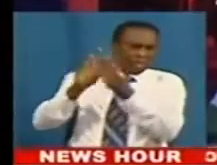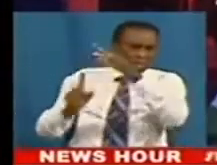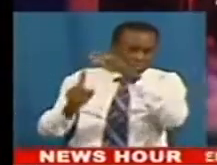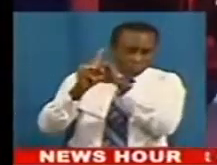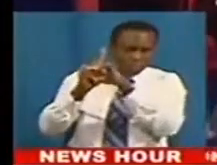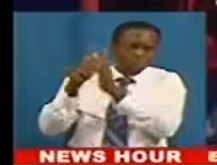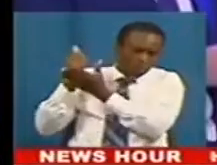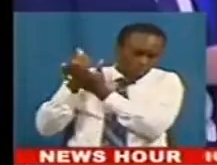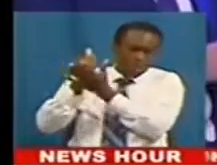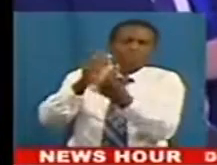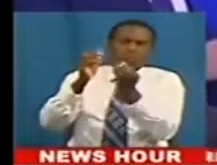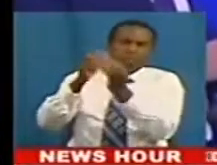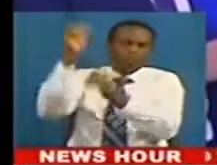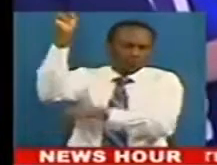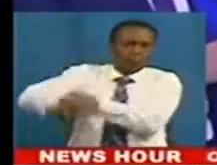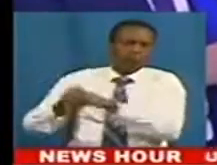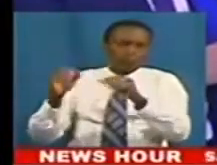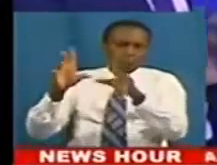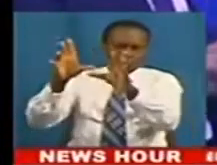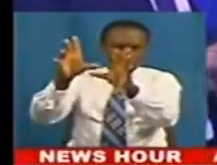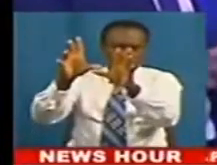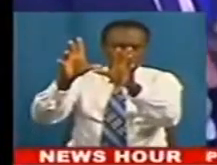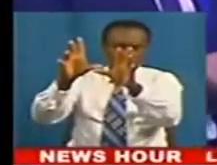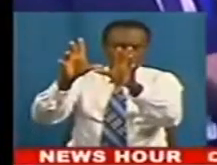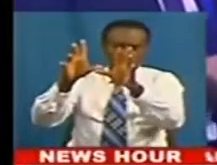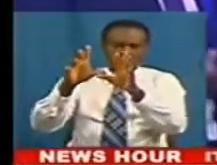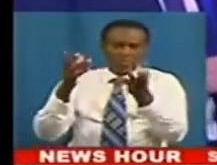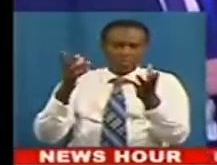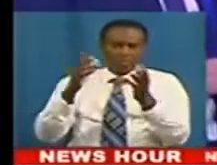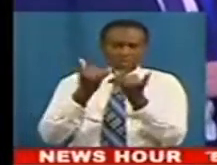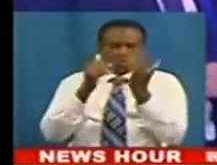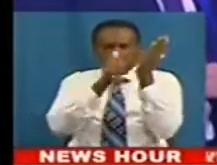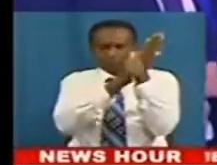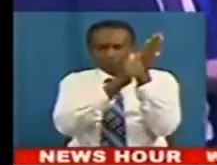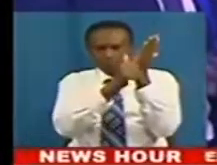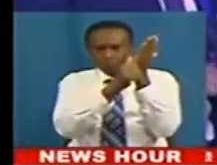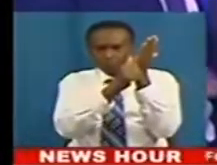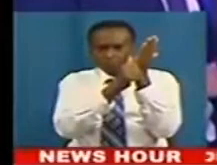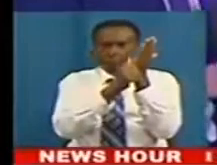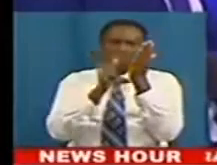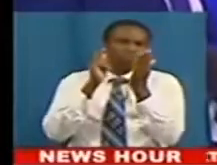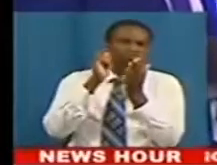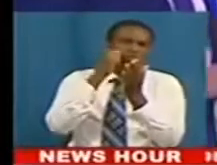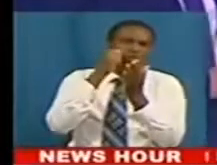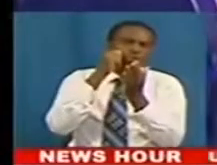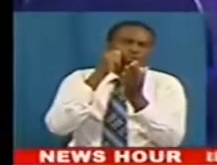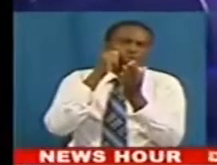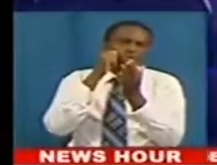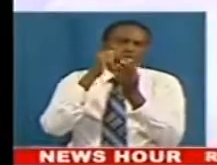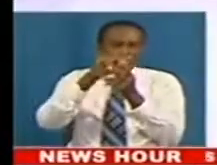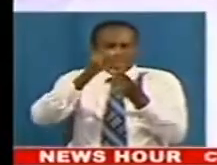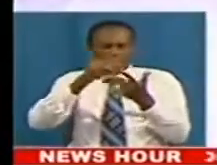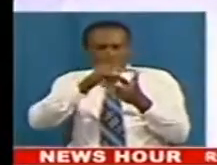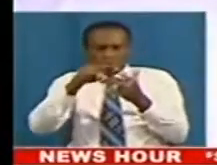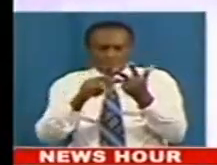control pests and disease. Two crops, maize and tomato, have been targeted for the PRISE program this year. It will